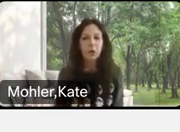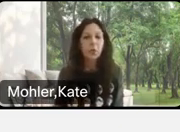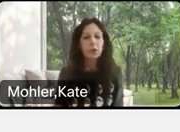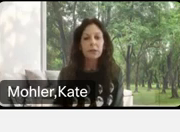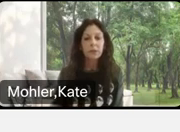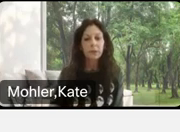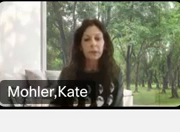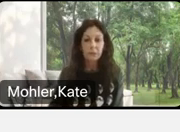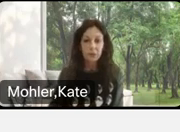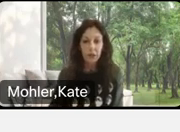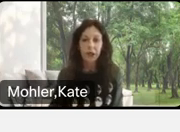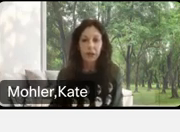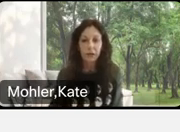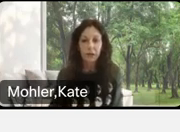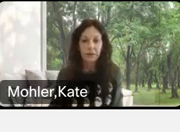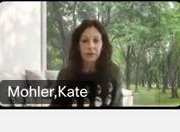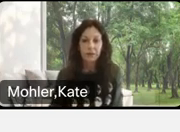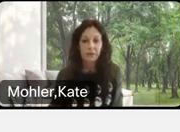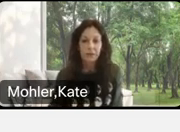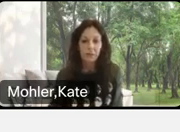have my own work experience to share.